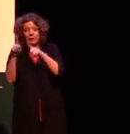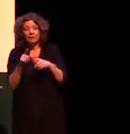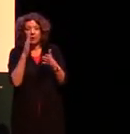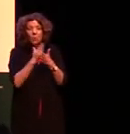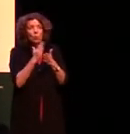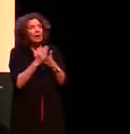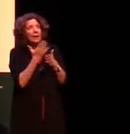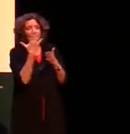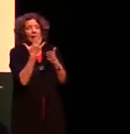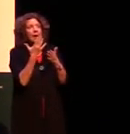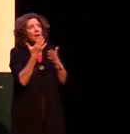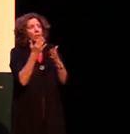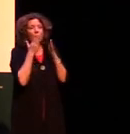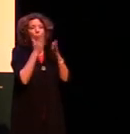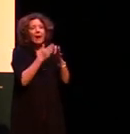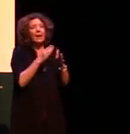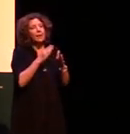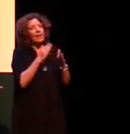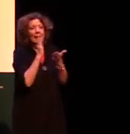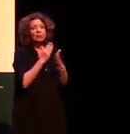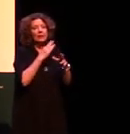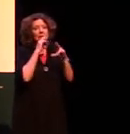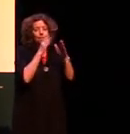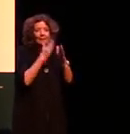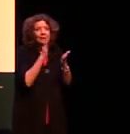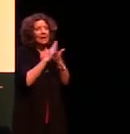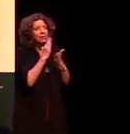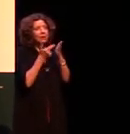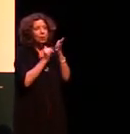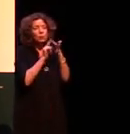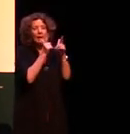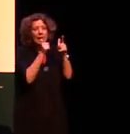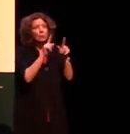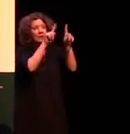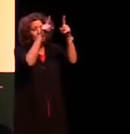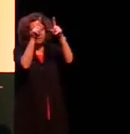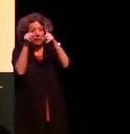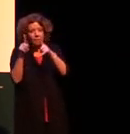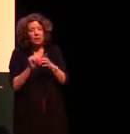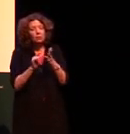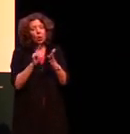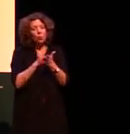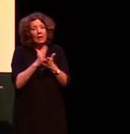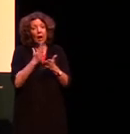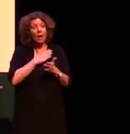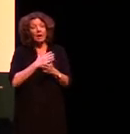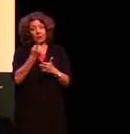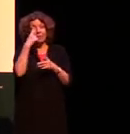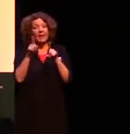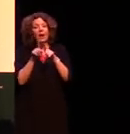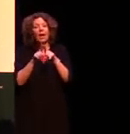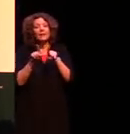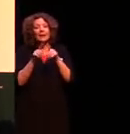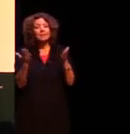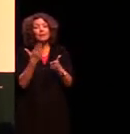process and conceptualise and talk about and categorise the world around them so I like to think of this as you can see like the